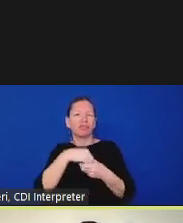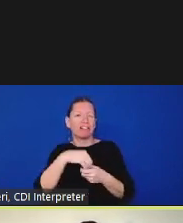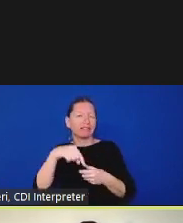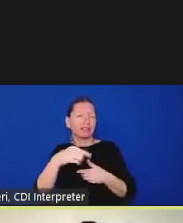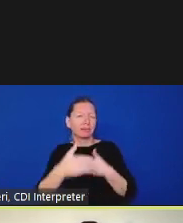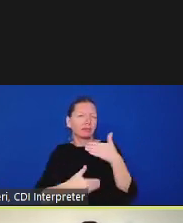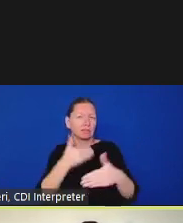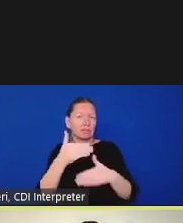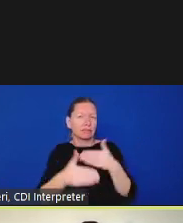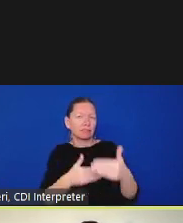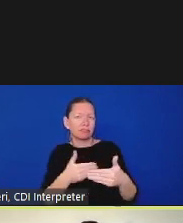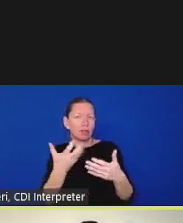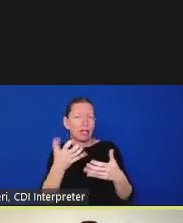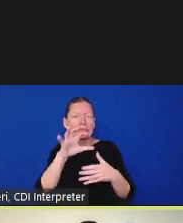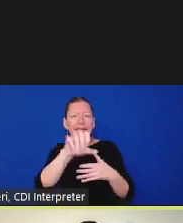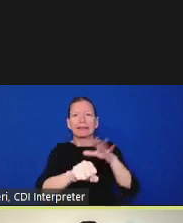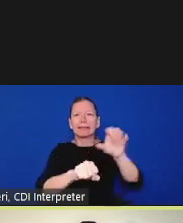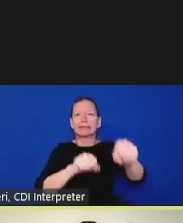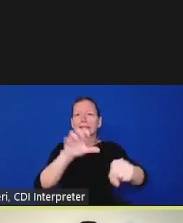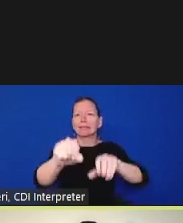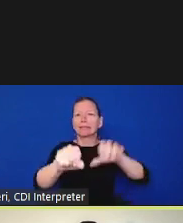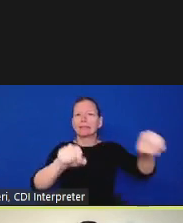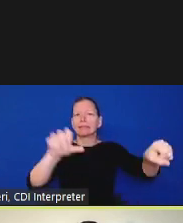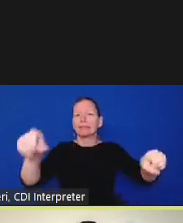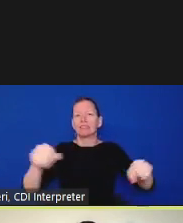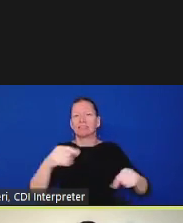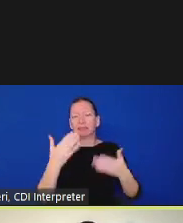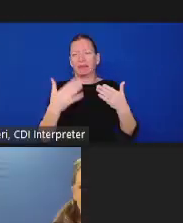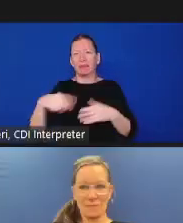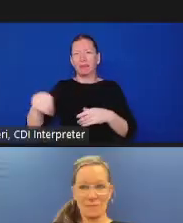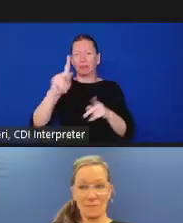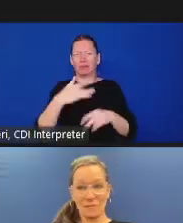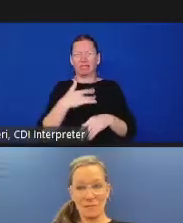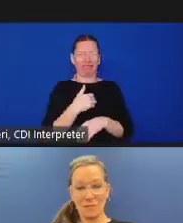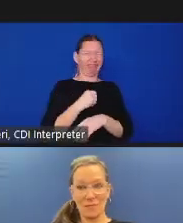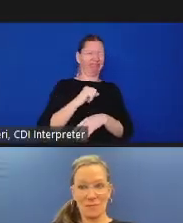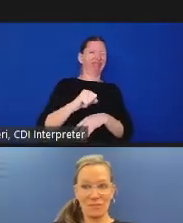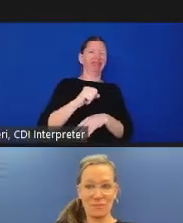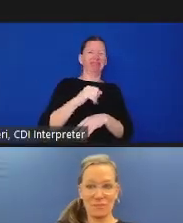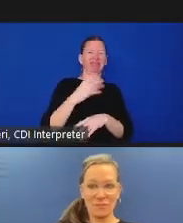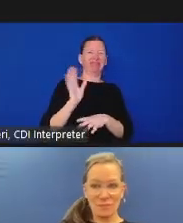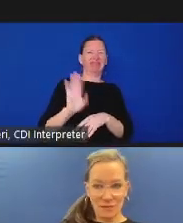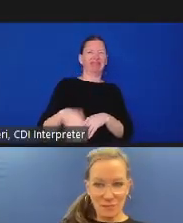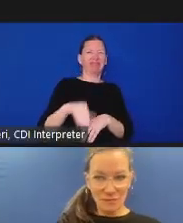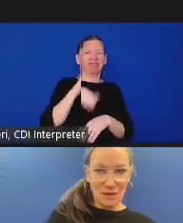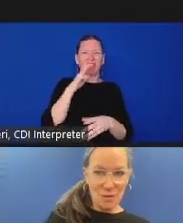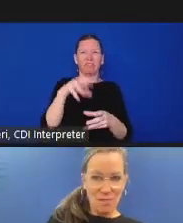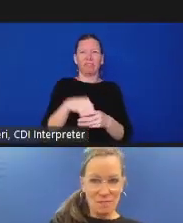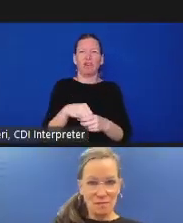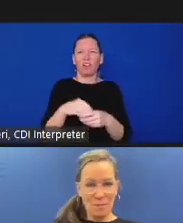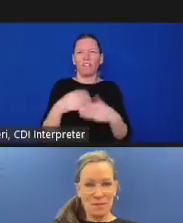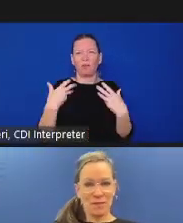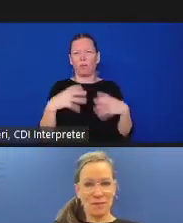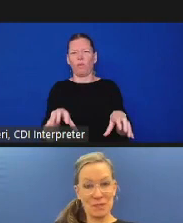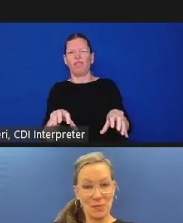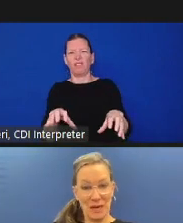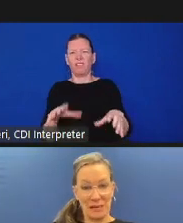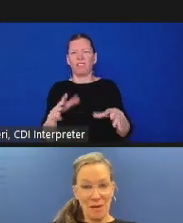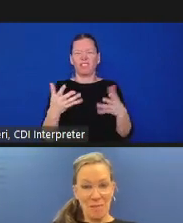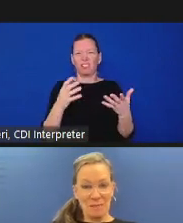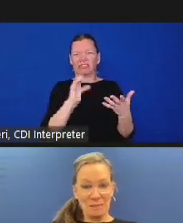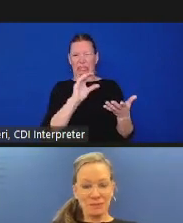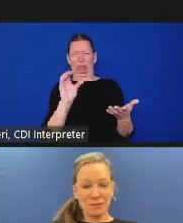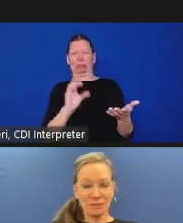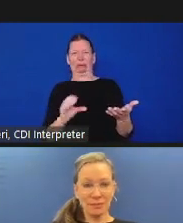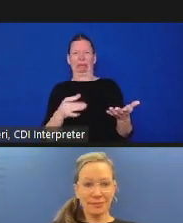maybe show up at a community forum um or work so we really hope that um this conversation today is the last two